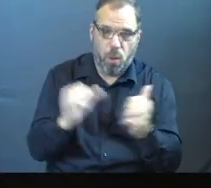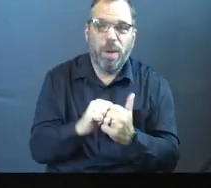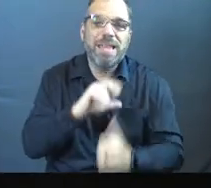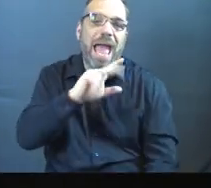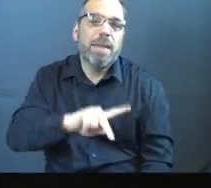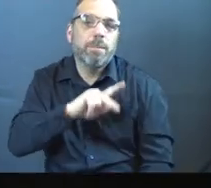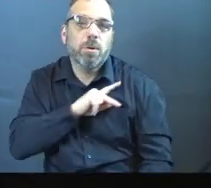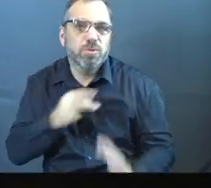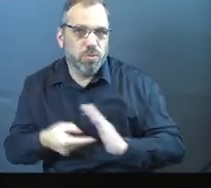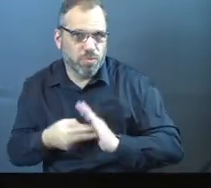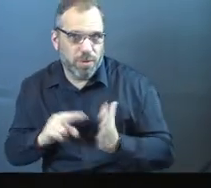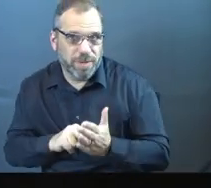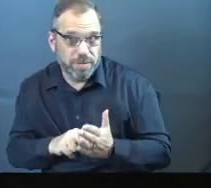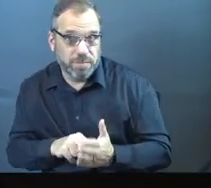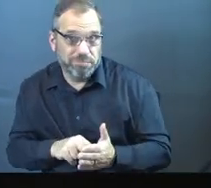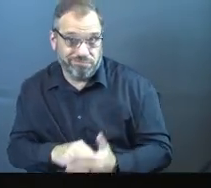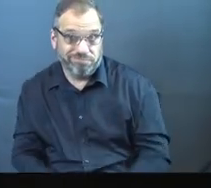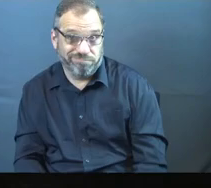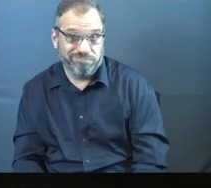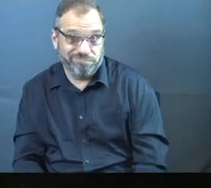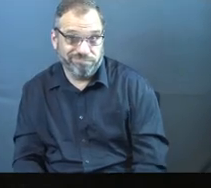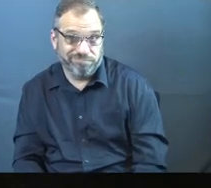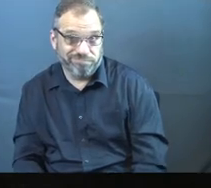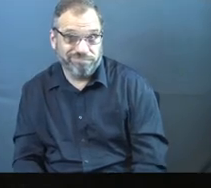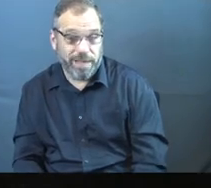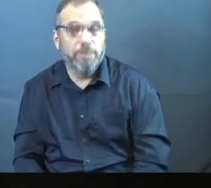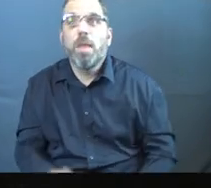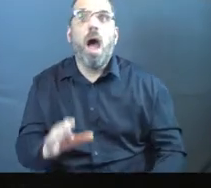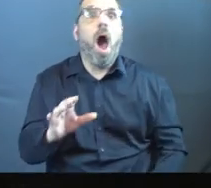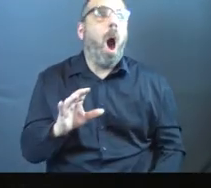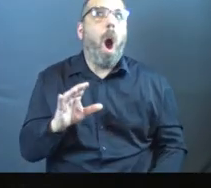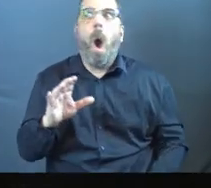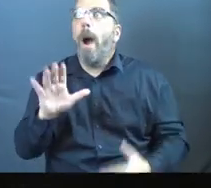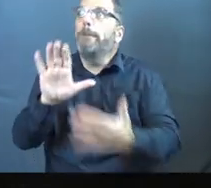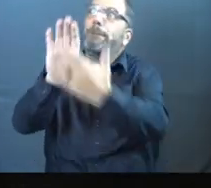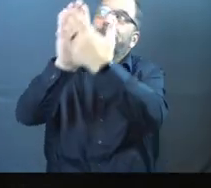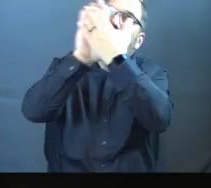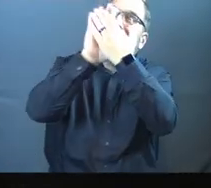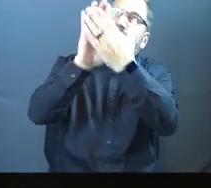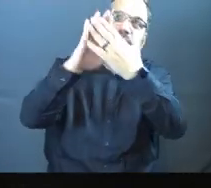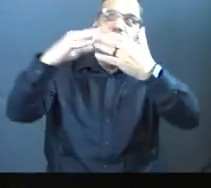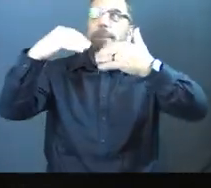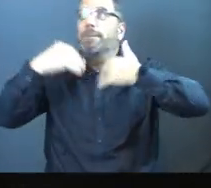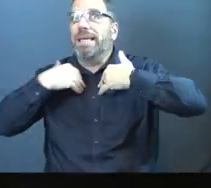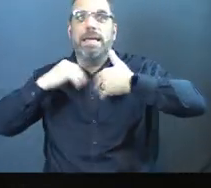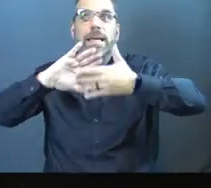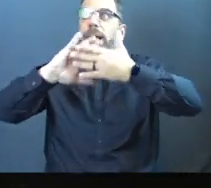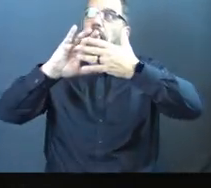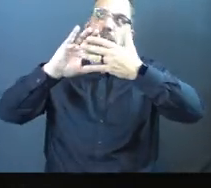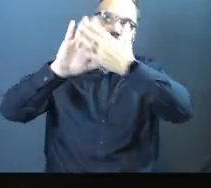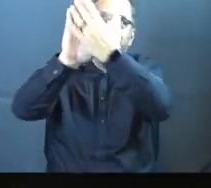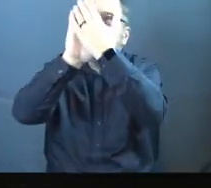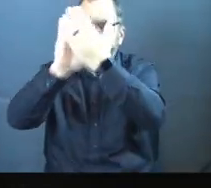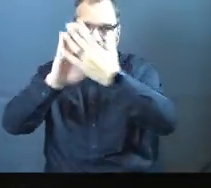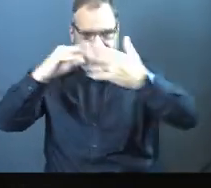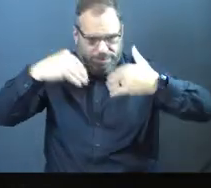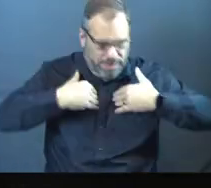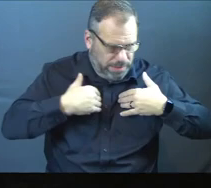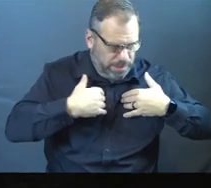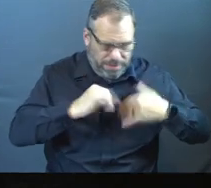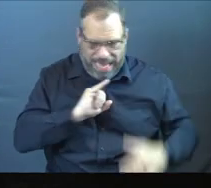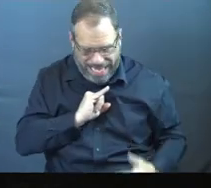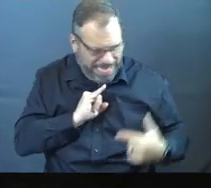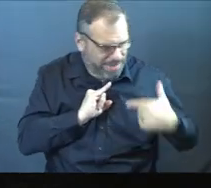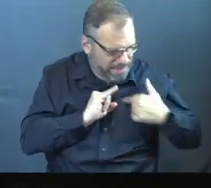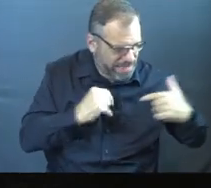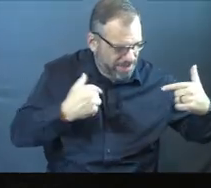personal purpose. We'll go, hey, this is, this went from between me and God, about me and God, to between me and me and about me and